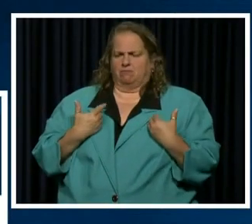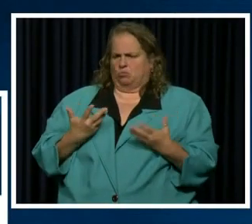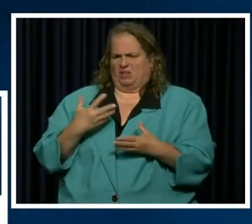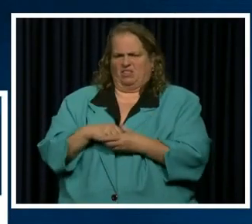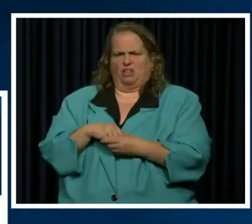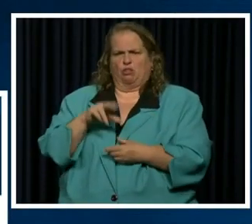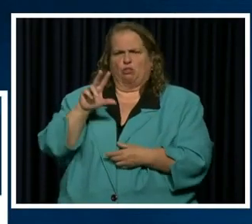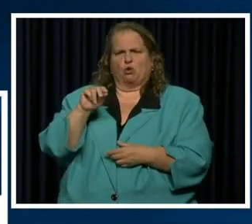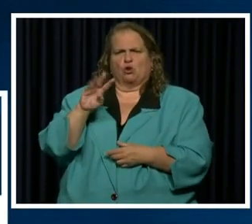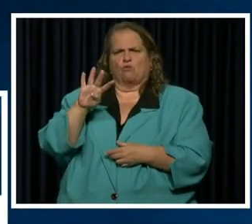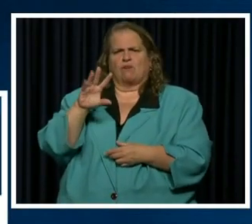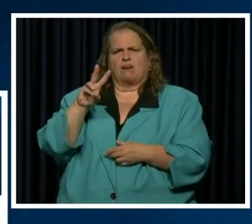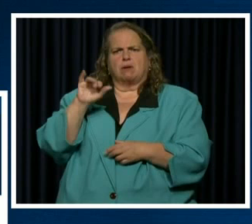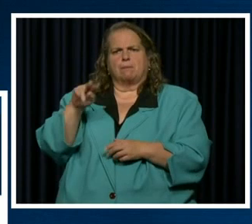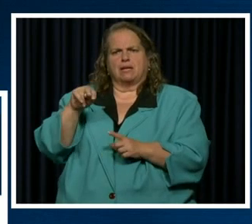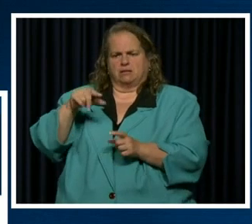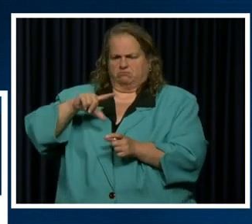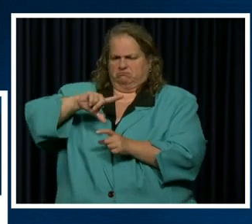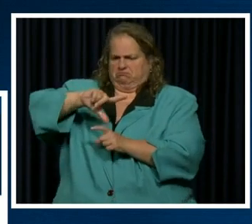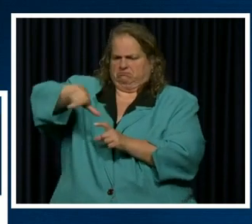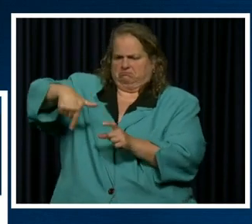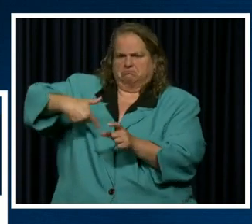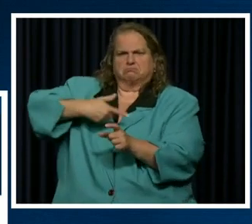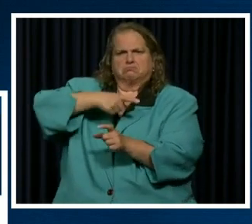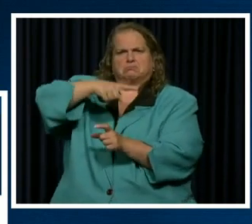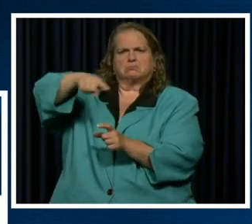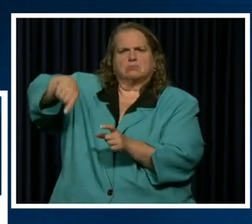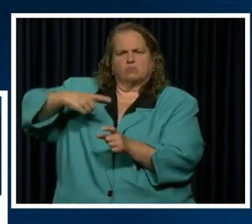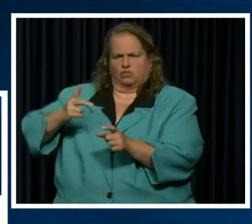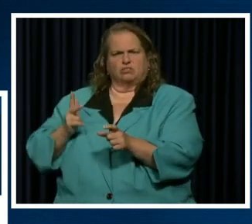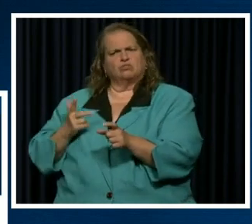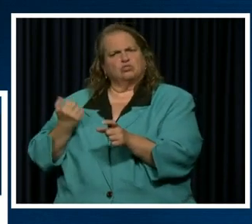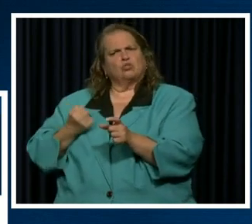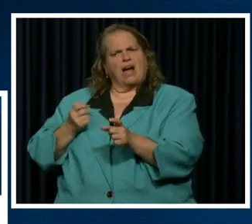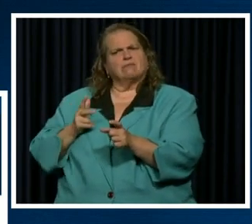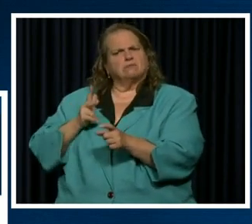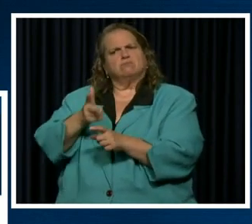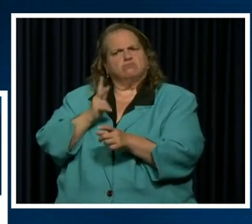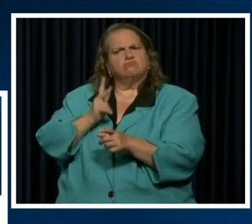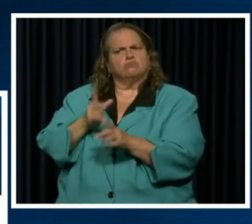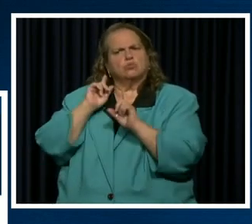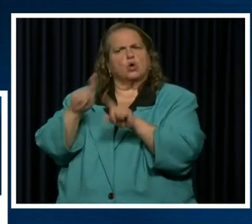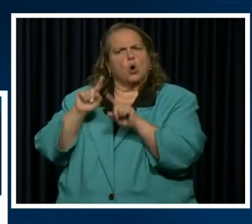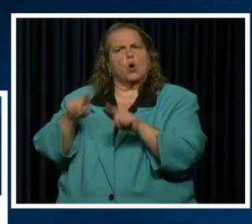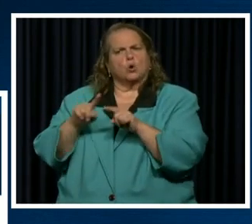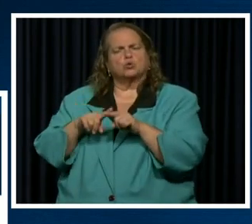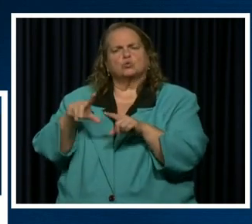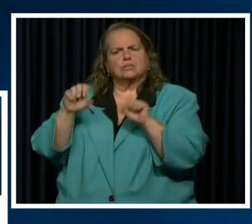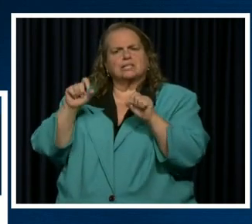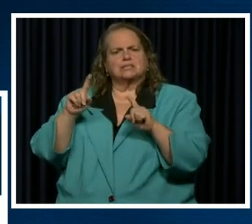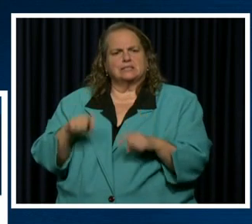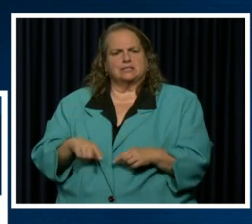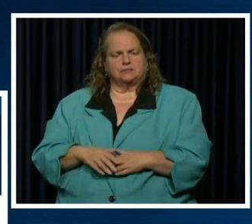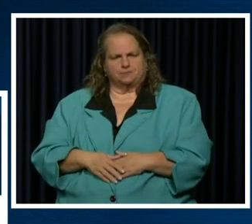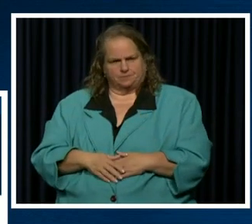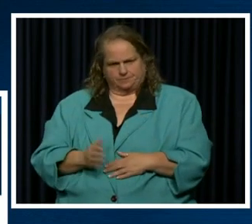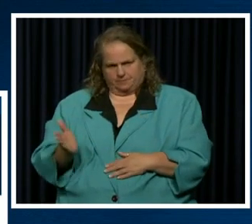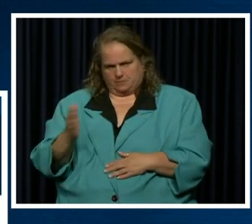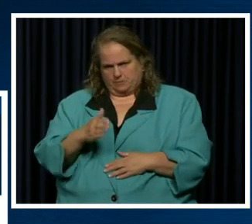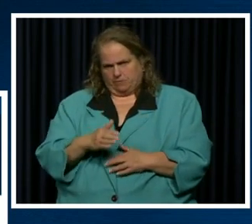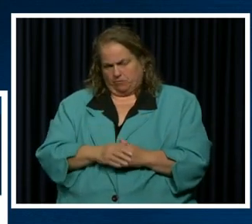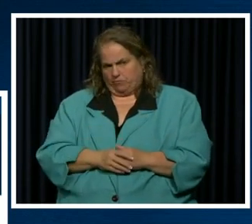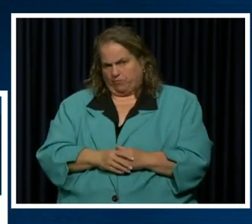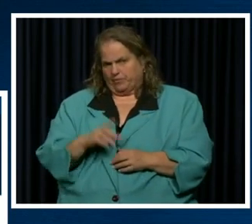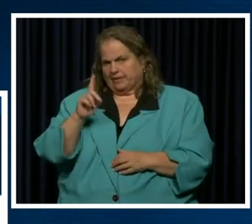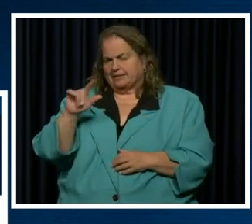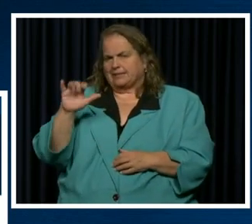45 minutes of this site. It's how we protect one another in that area and across Kentucky. Lawrence, I want to go back